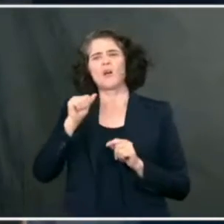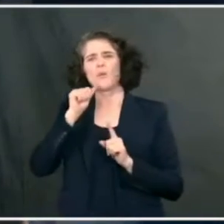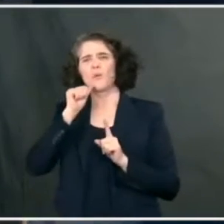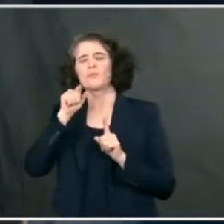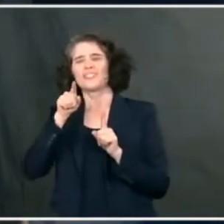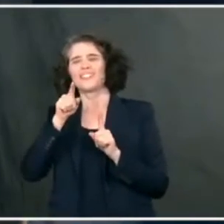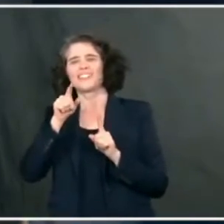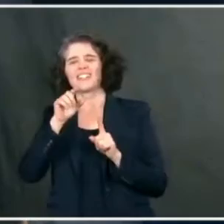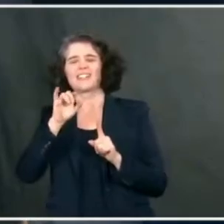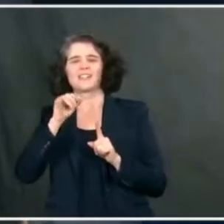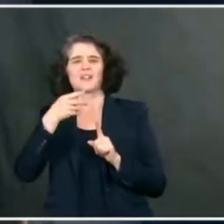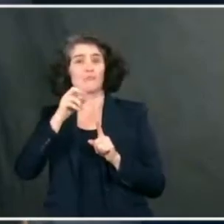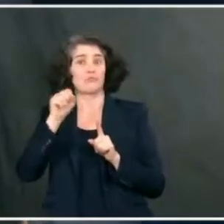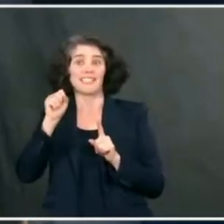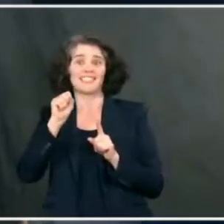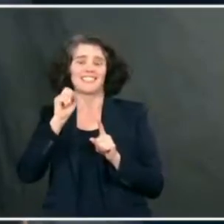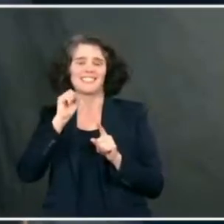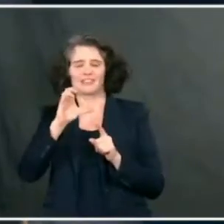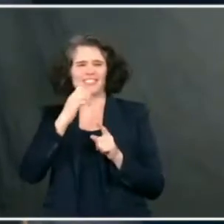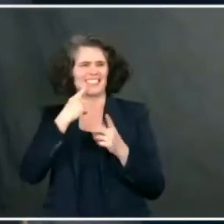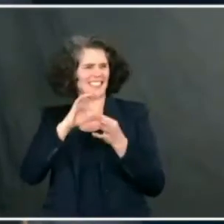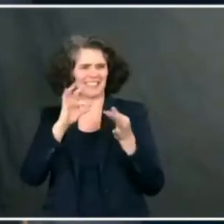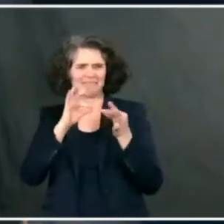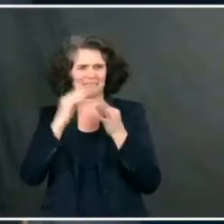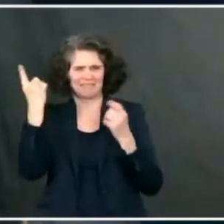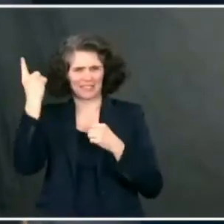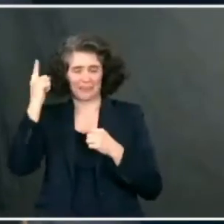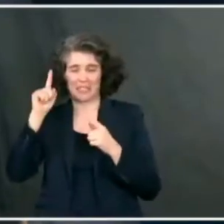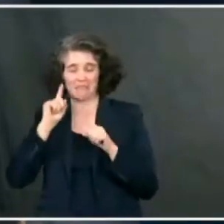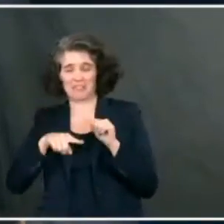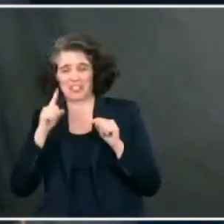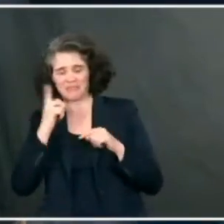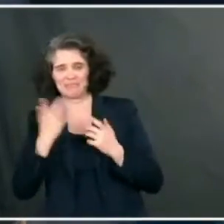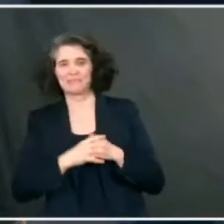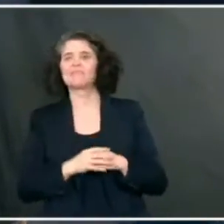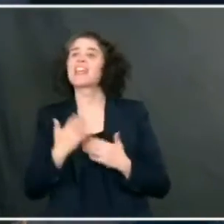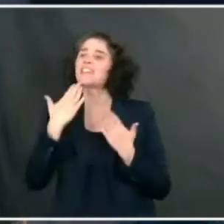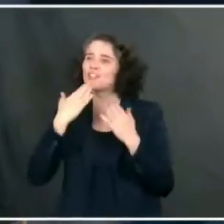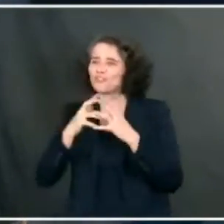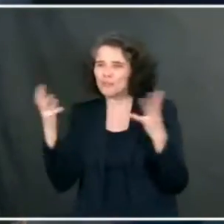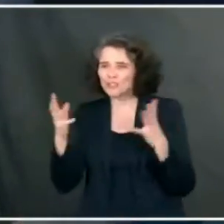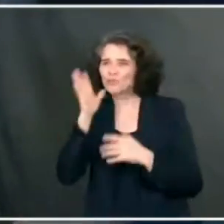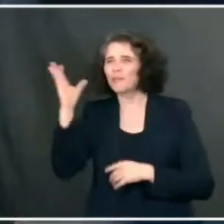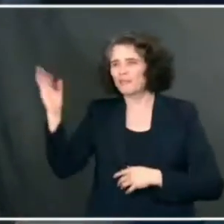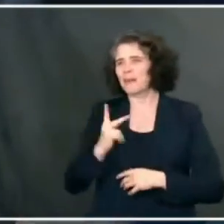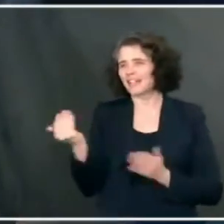Thank you, Dr. Fauci, so much for joining us. We really appreciate it. And we'll have him back again. So thank you. Thank you.